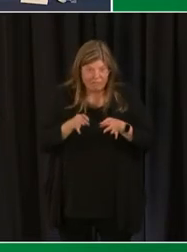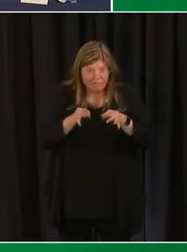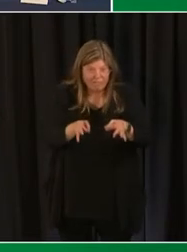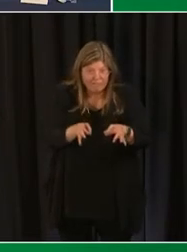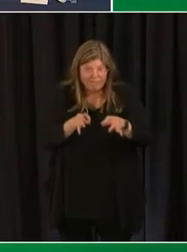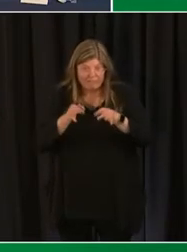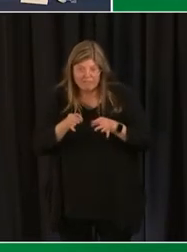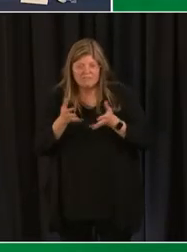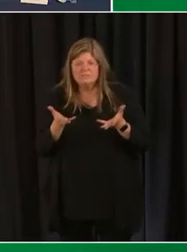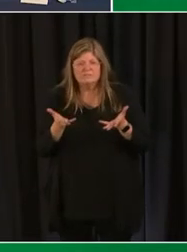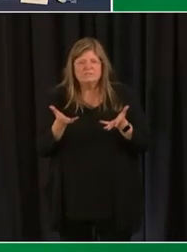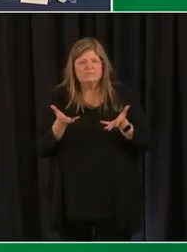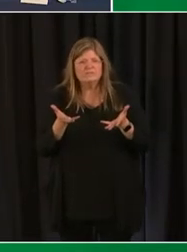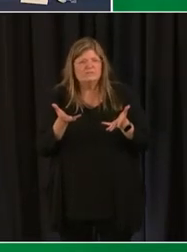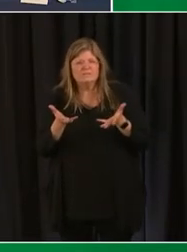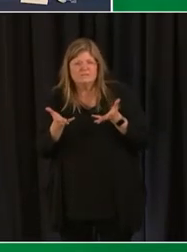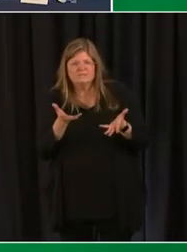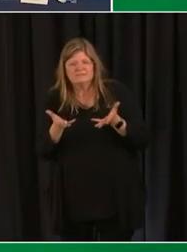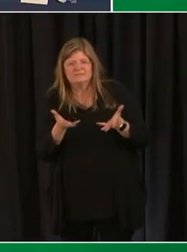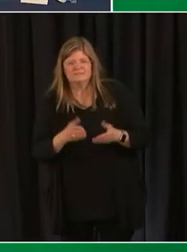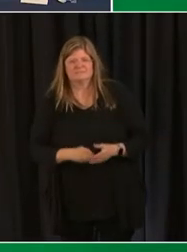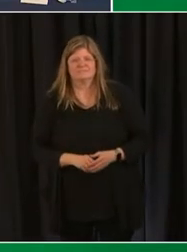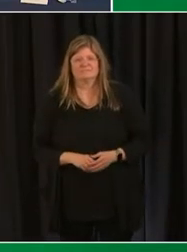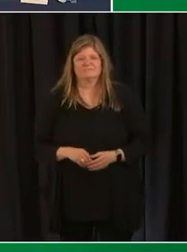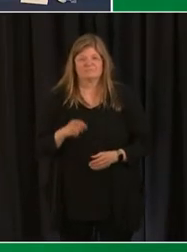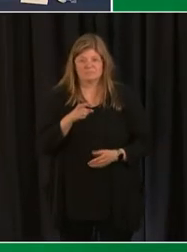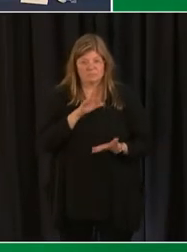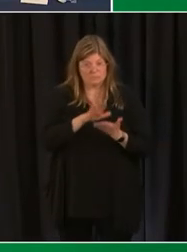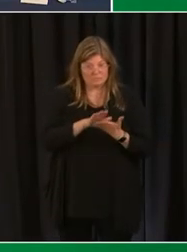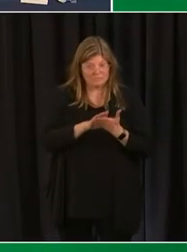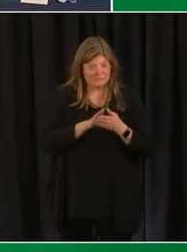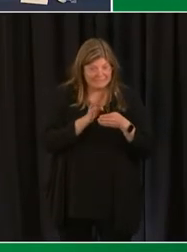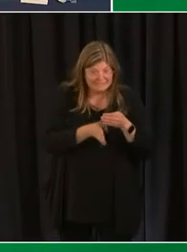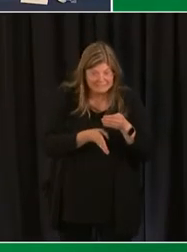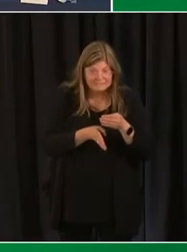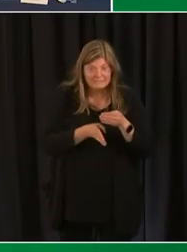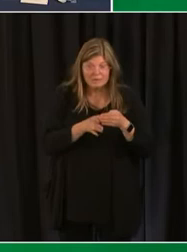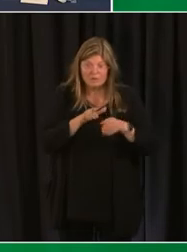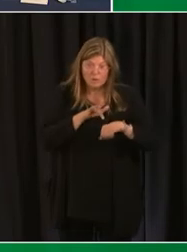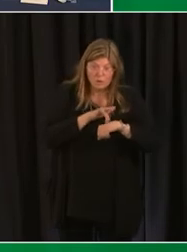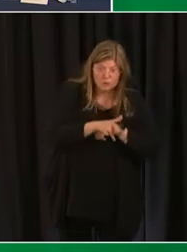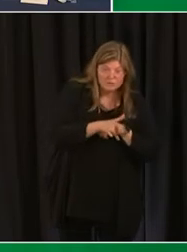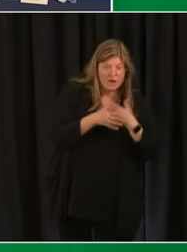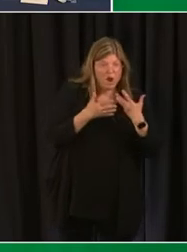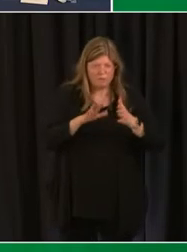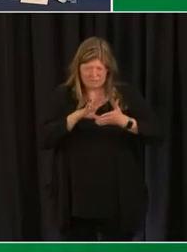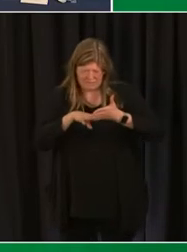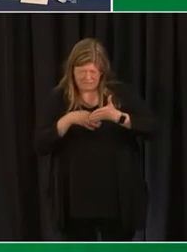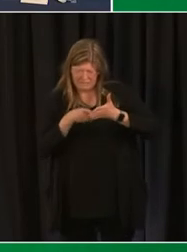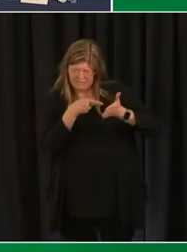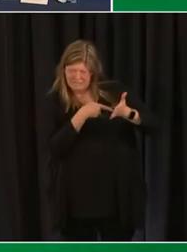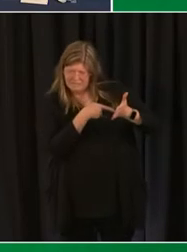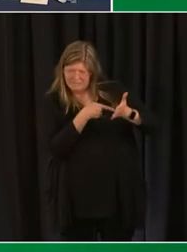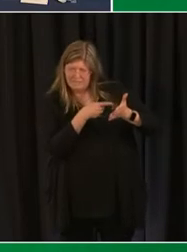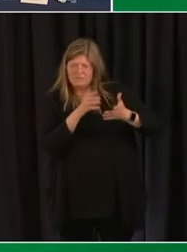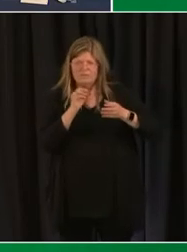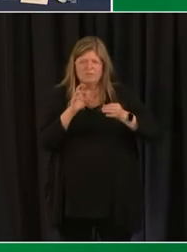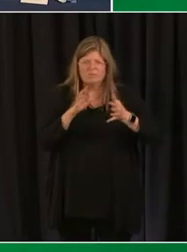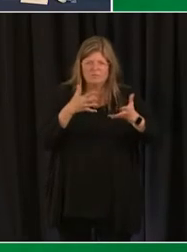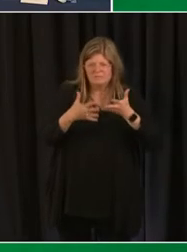come sooner rather than later meaning we're school in earlier then it's already scheduled to end for the school term